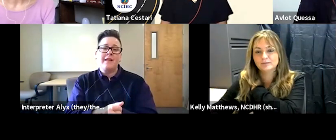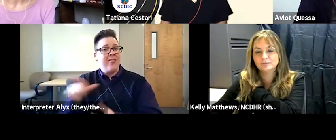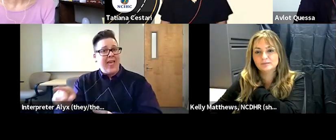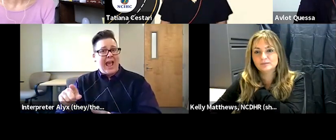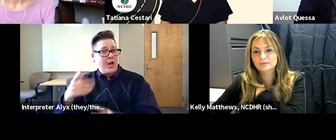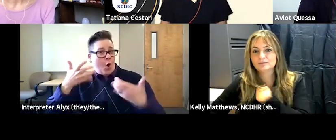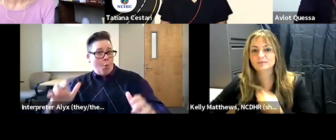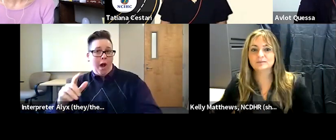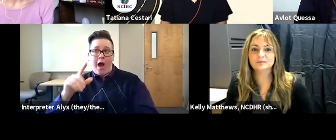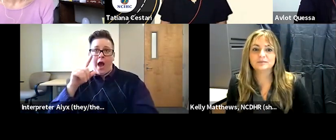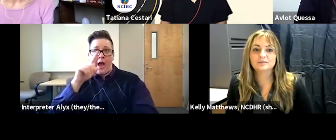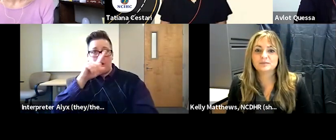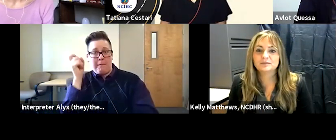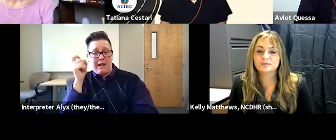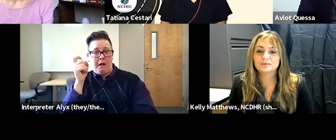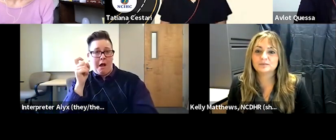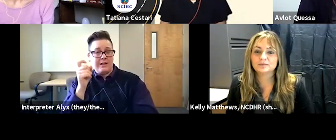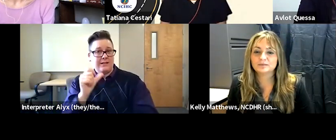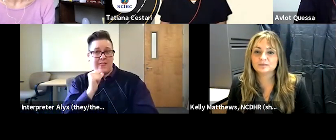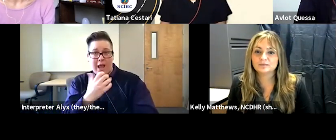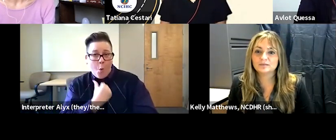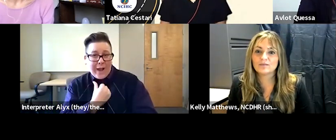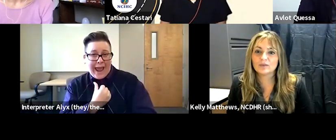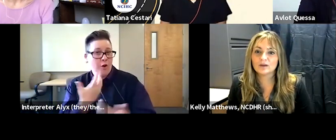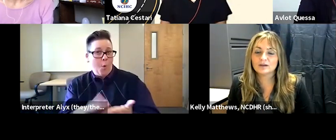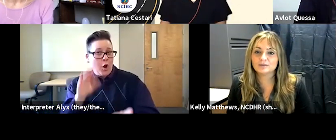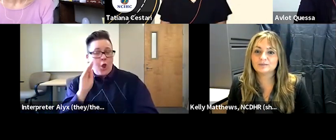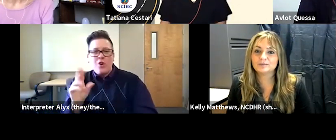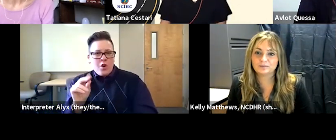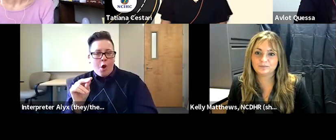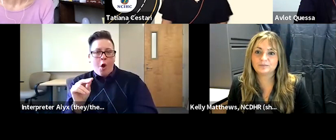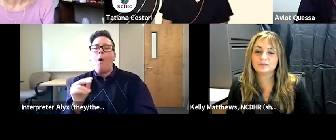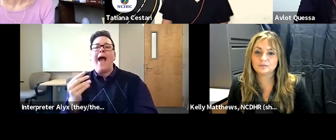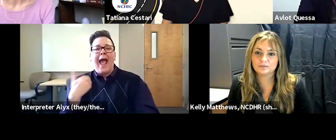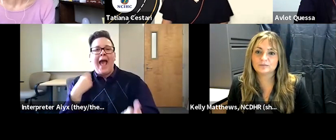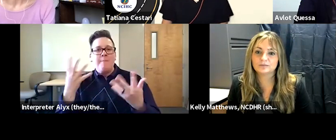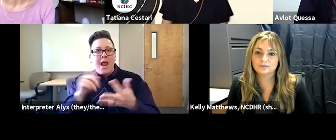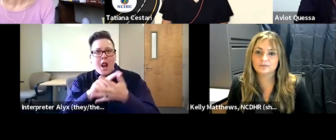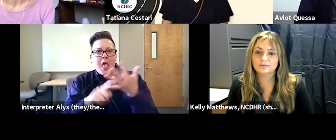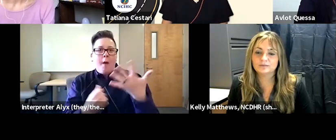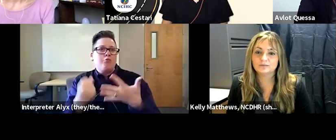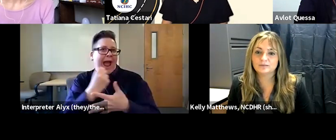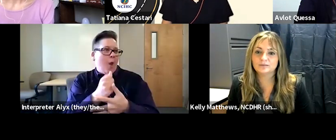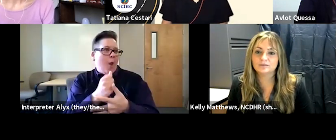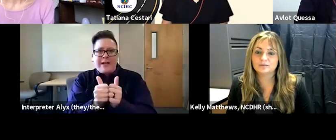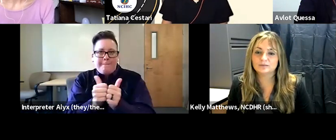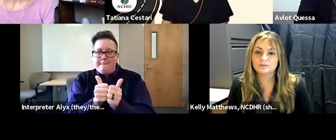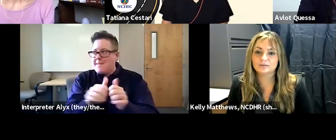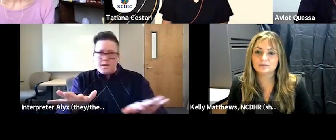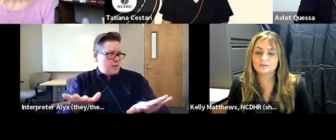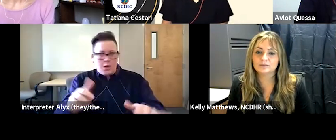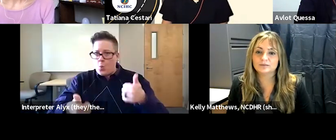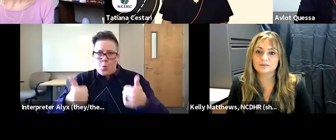don't aren't concerned or don't want to learn it's a lot of competing interests out there and so um